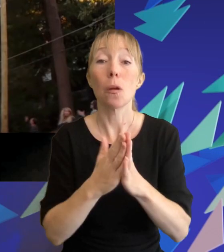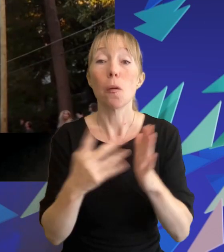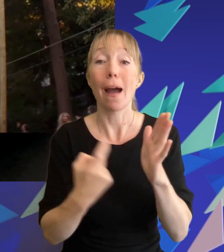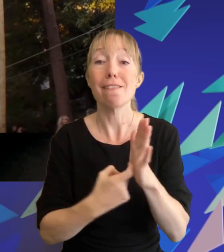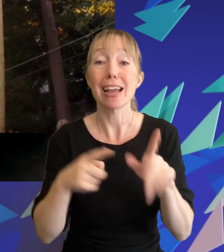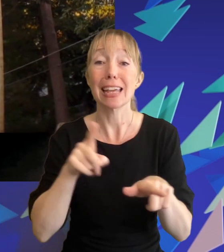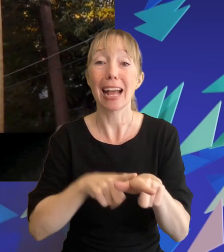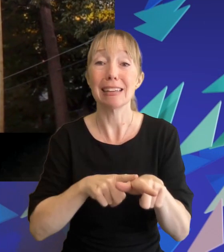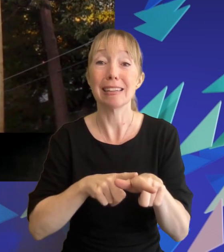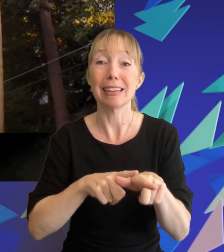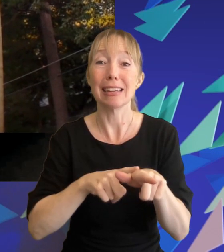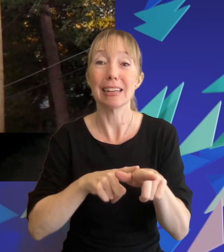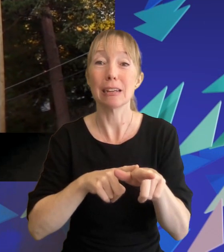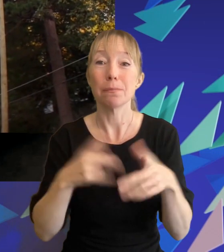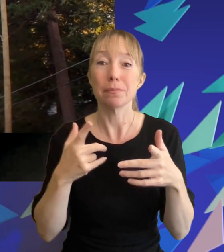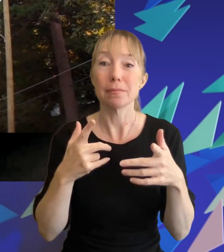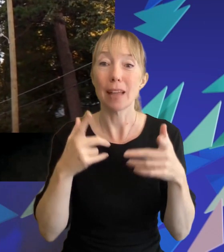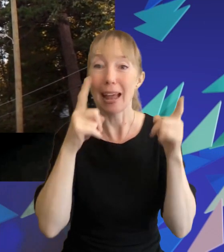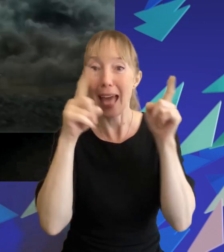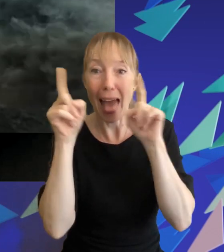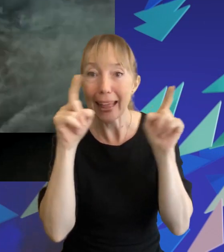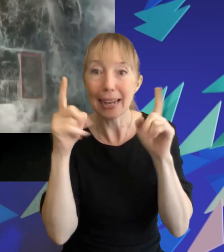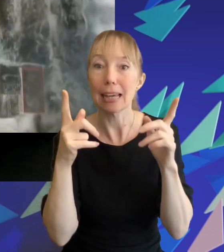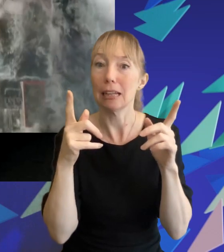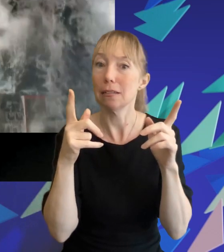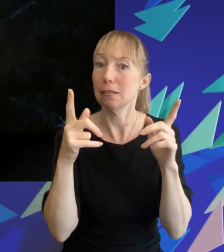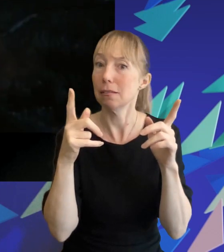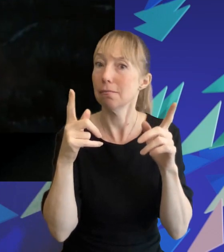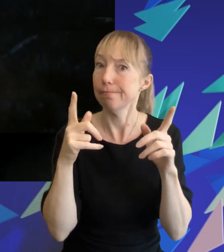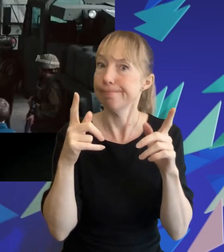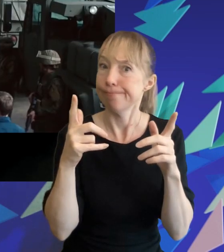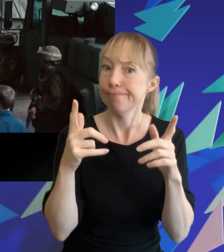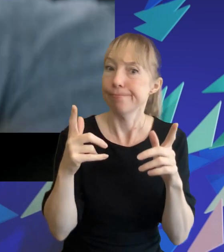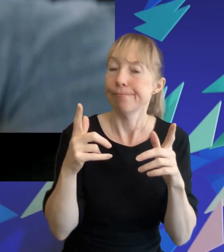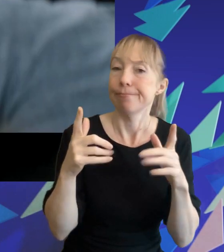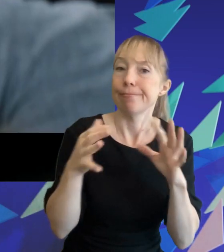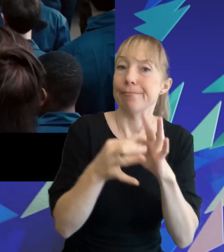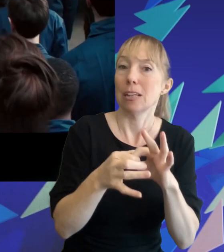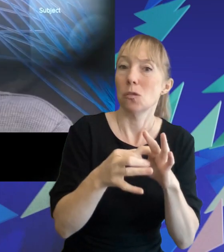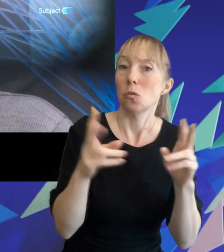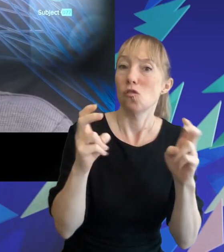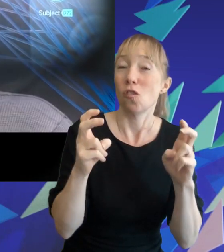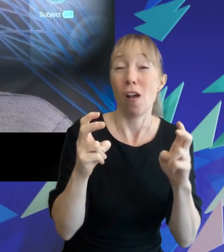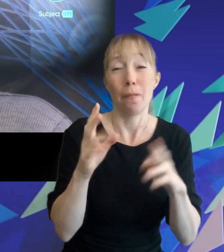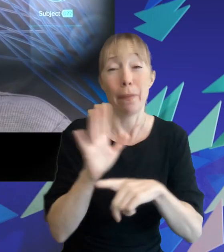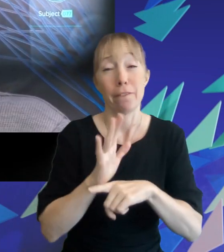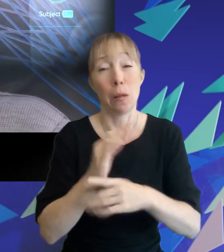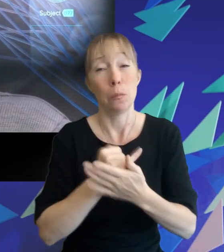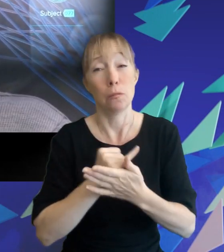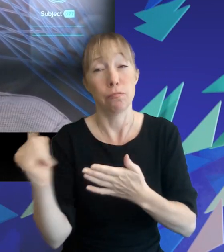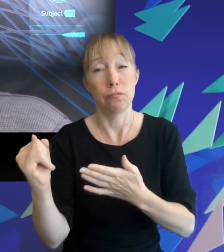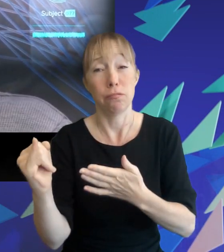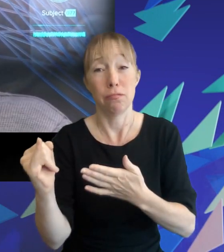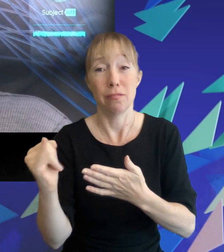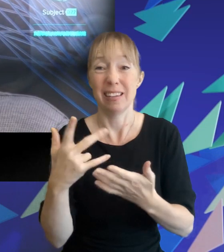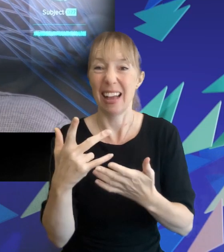was an alien take on the genre the film was panned with specific criticism aimed at the cgi and